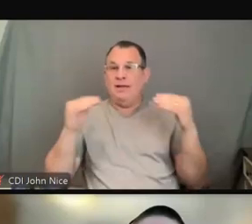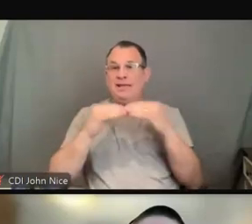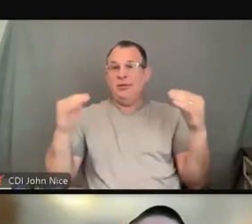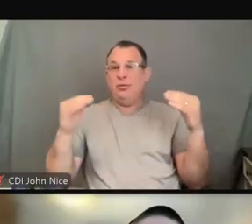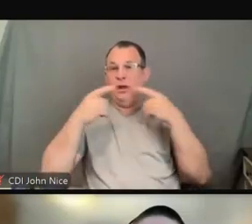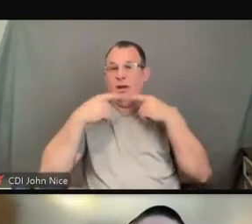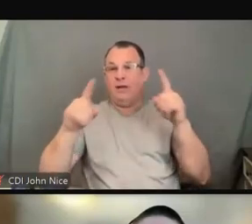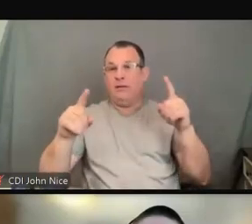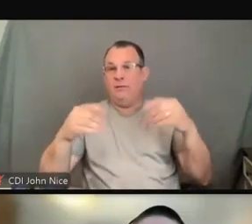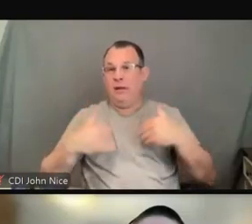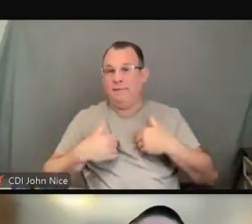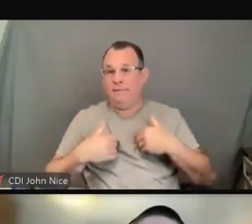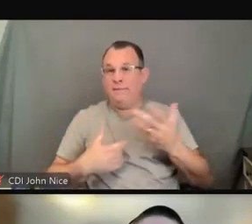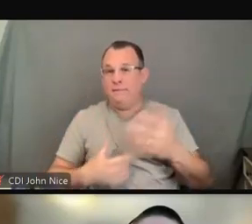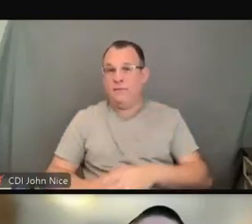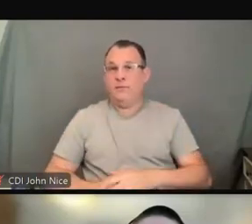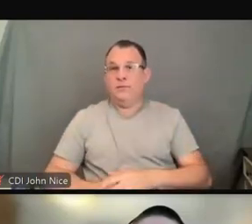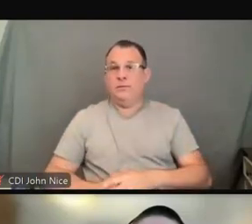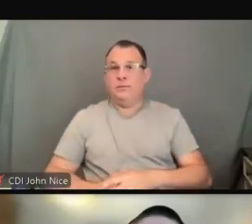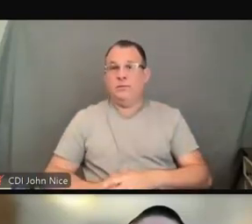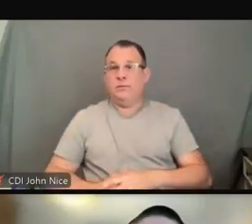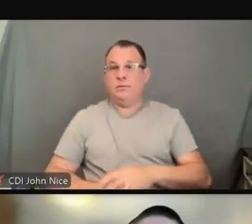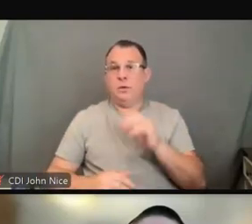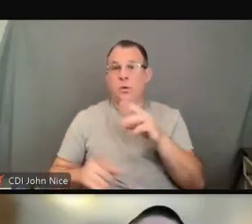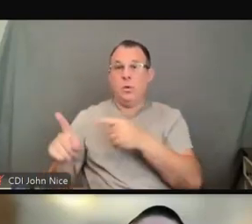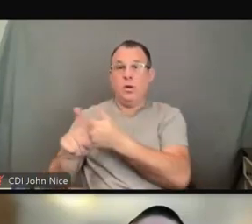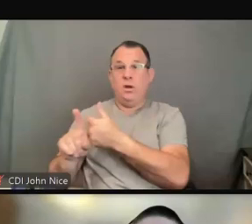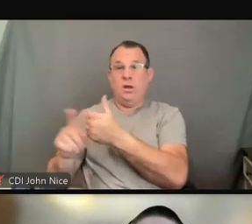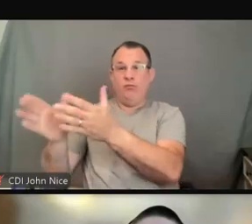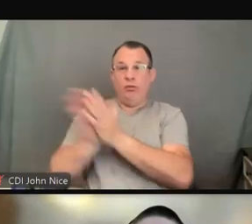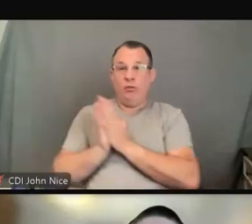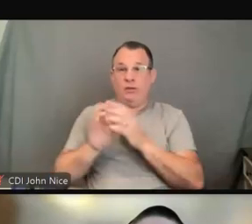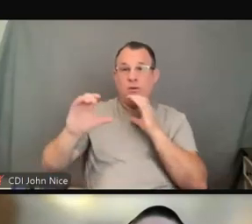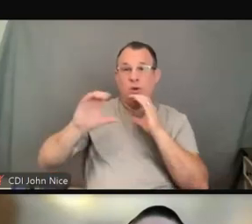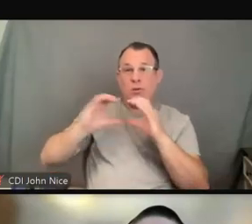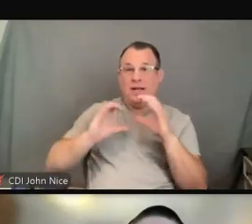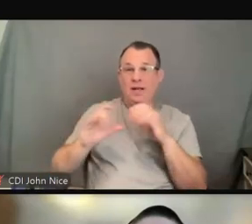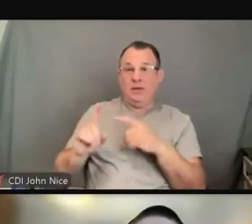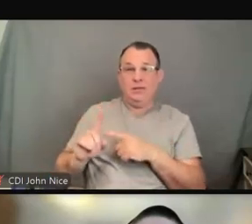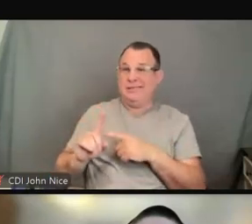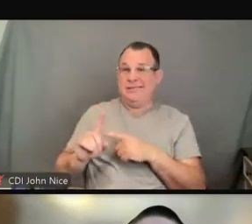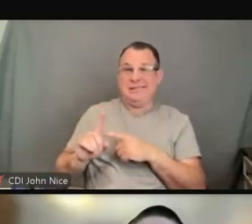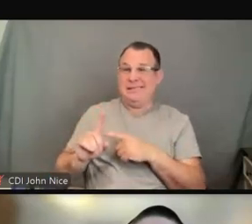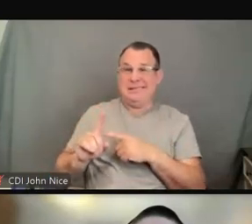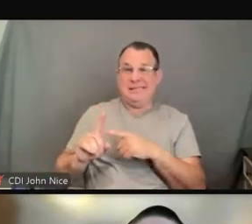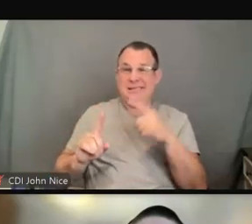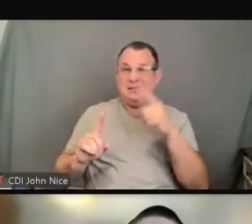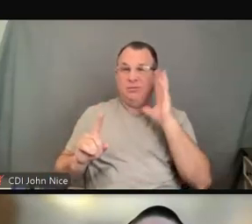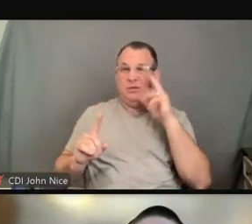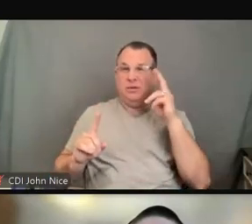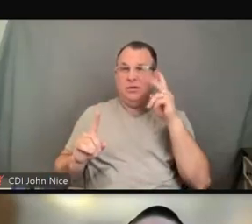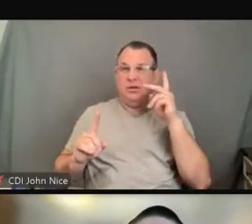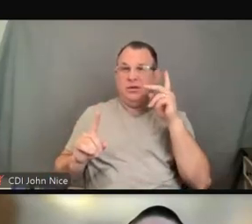that the use of the requested communication would result in a fundamental alteration of its program,